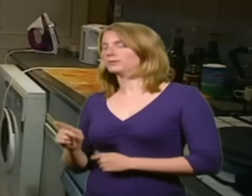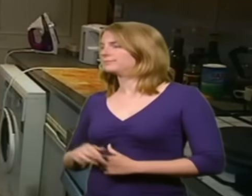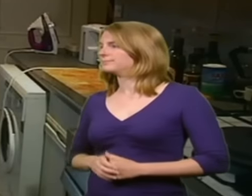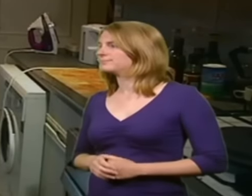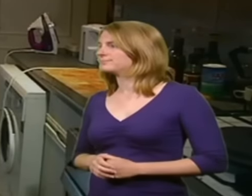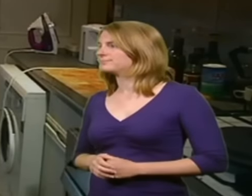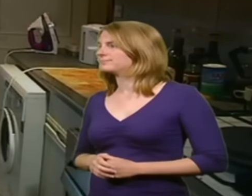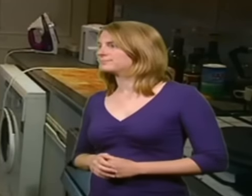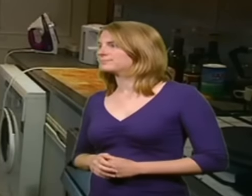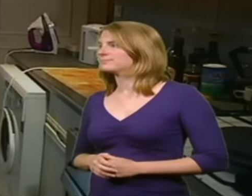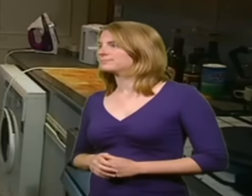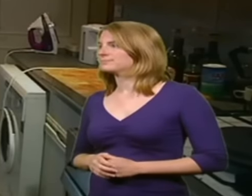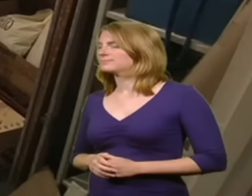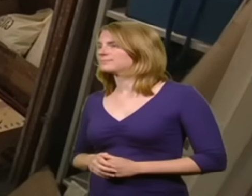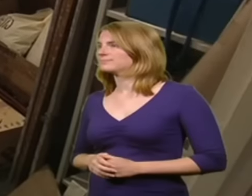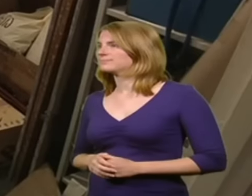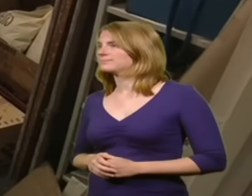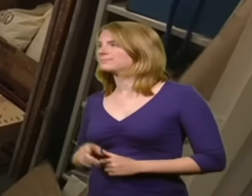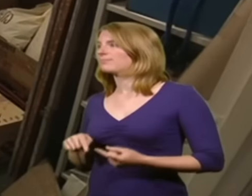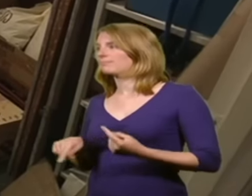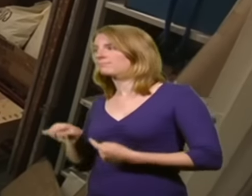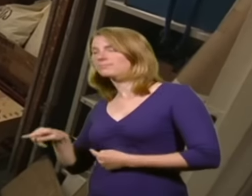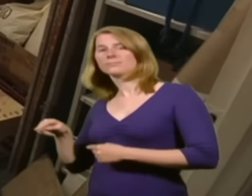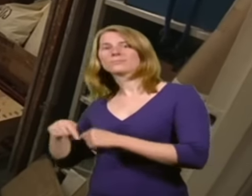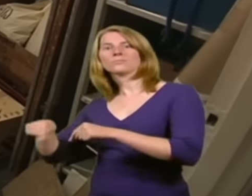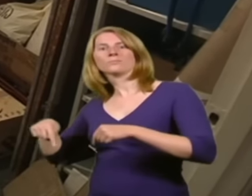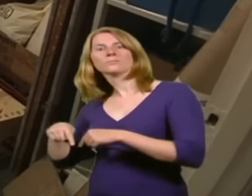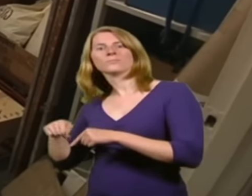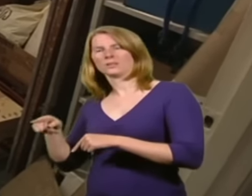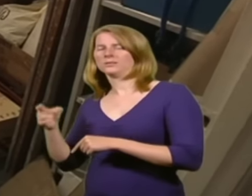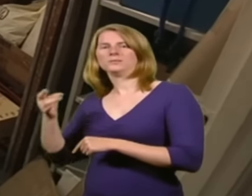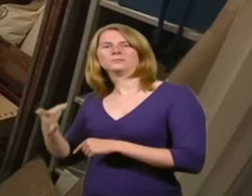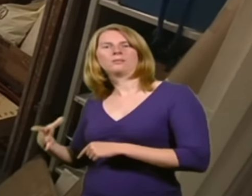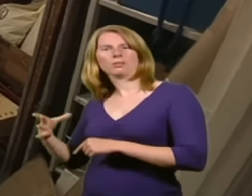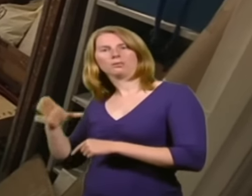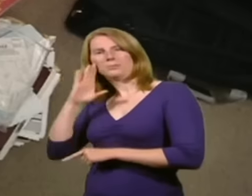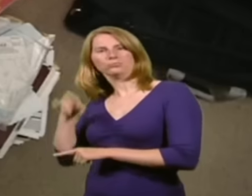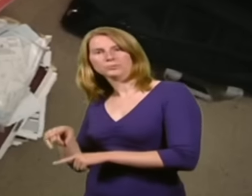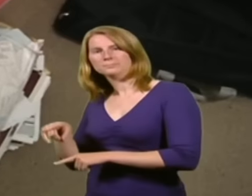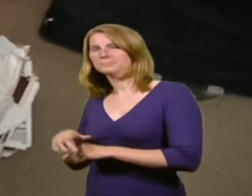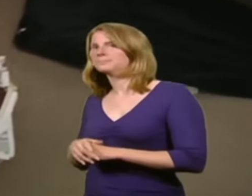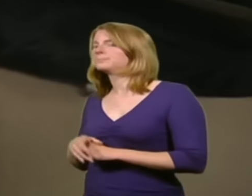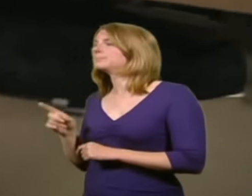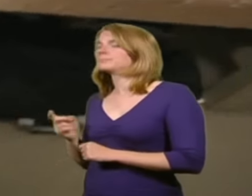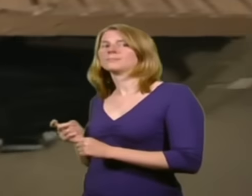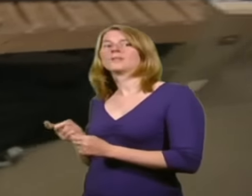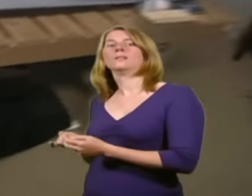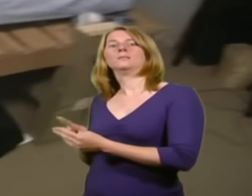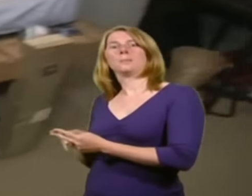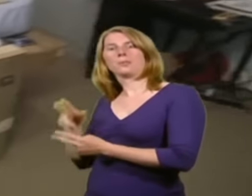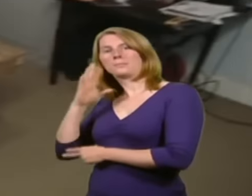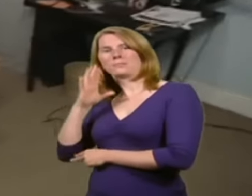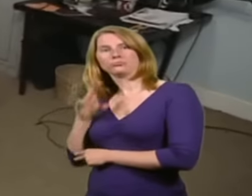narrow kitchen. And then to the back of the corridor, you've got two further bedrooms, a single bedroom and then a small, double bedroom.